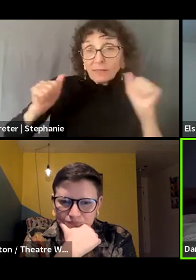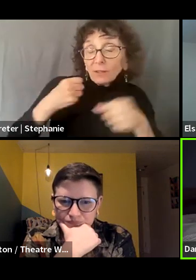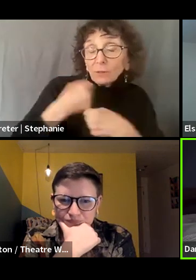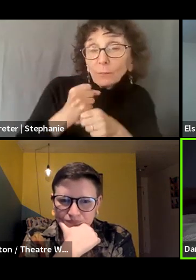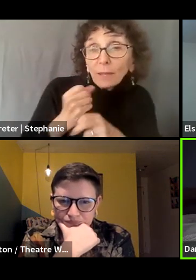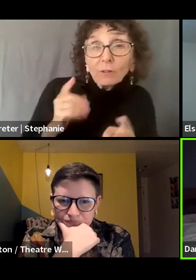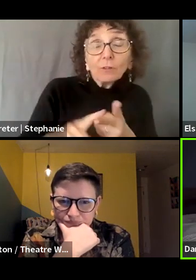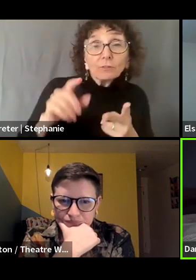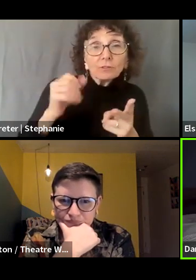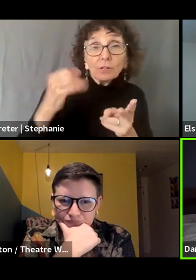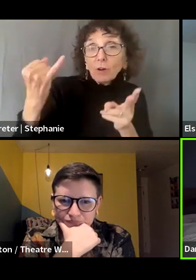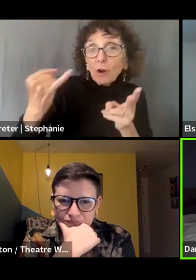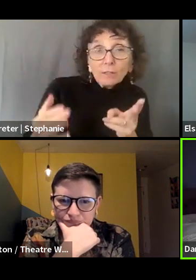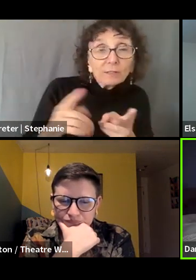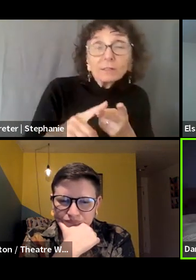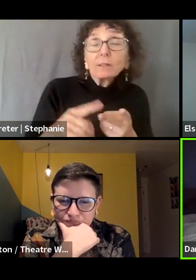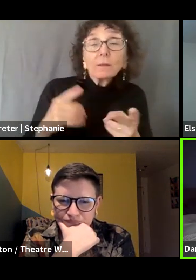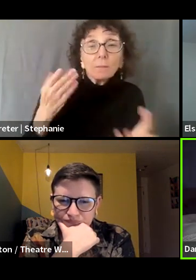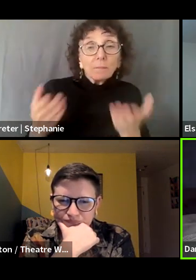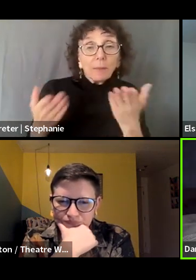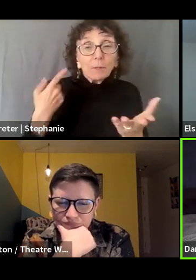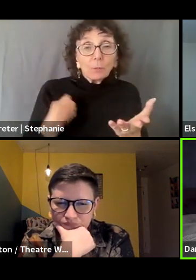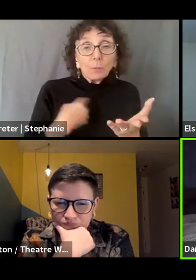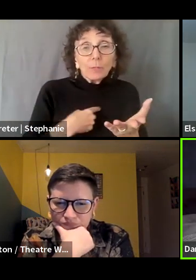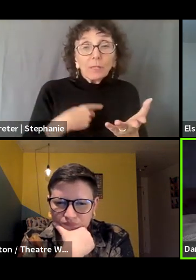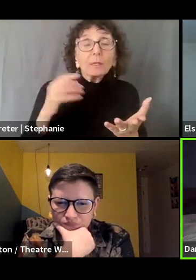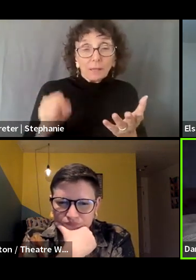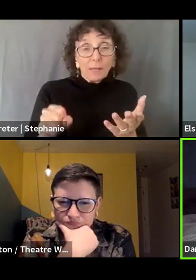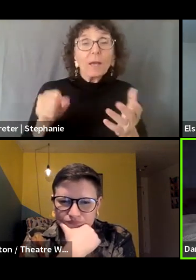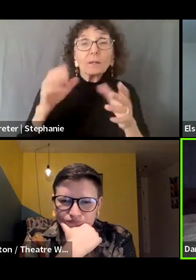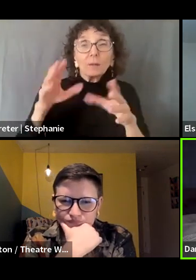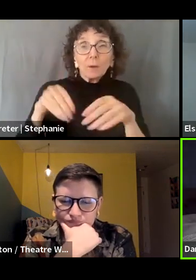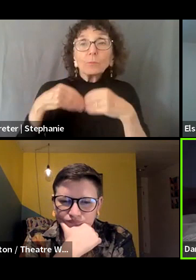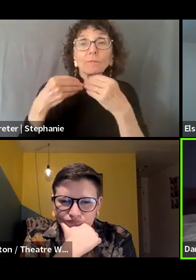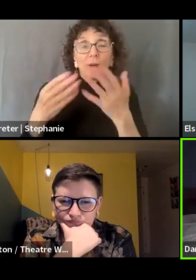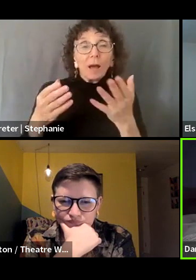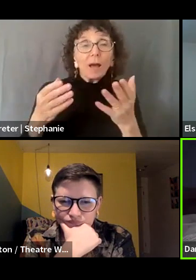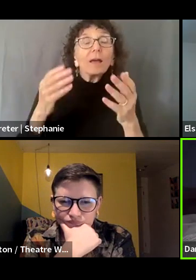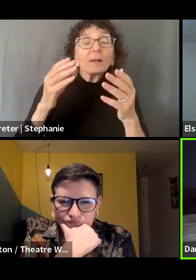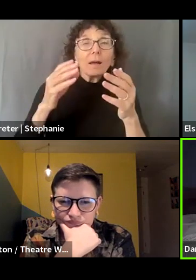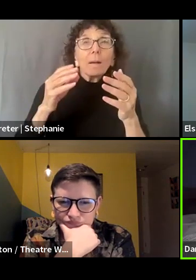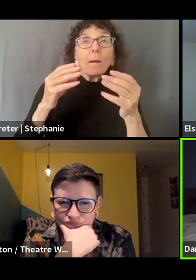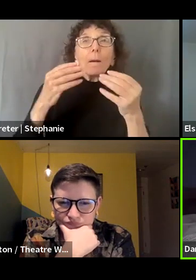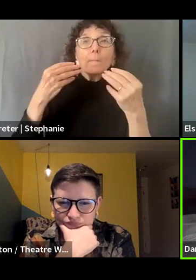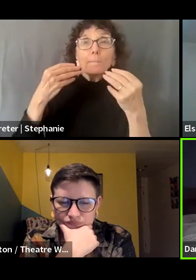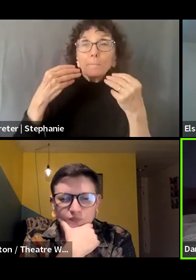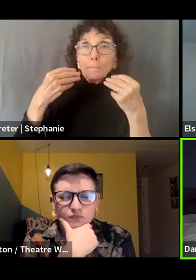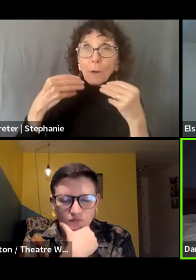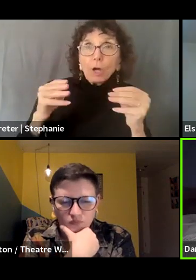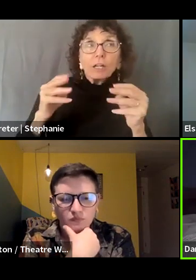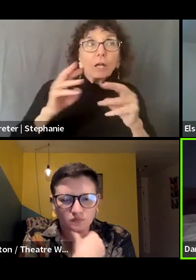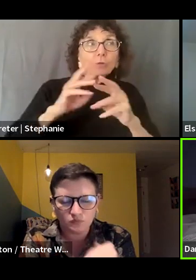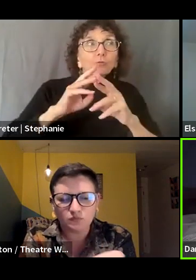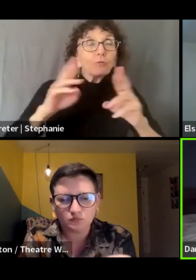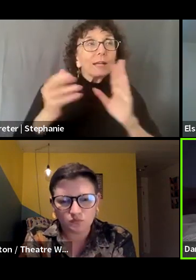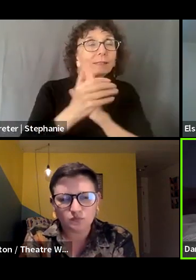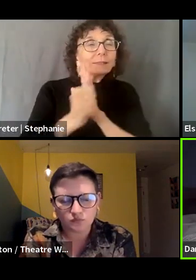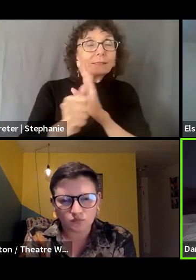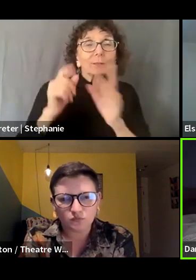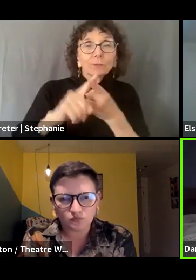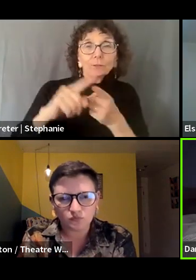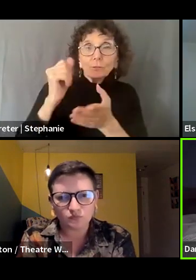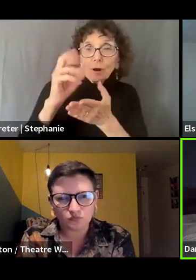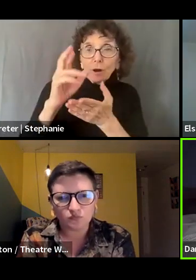actually provide some like market ready skills to other arts and culture organizations. So part of what we do is create